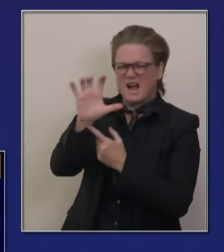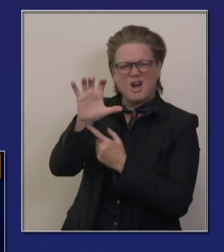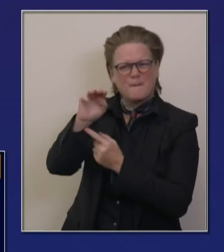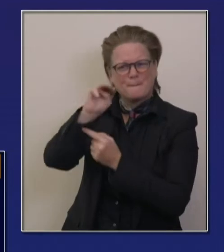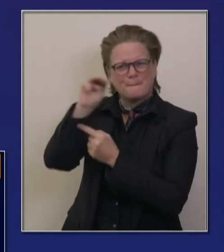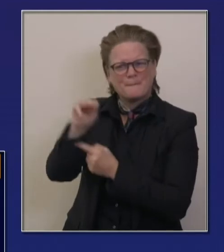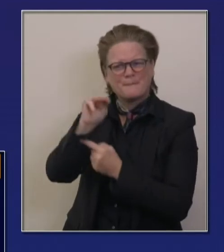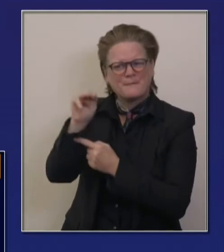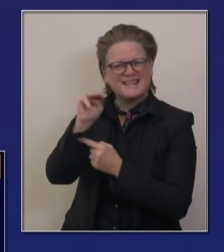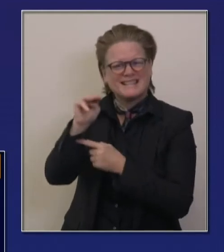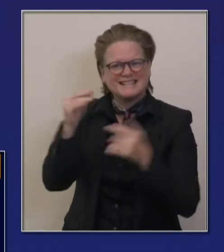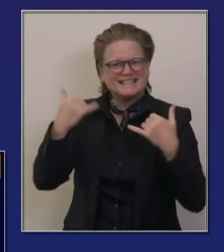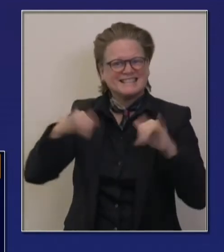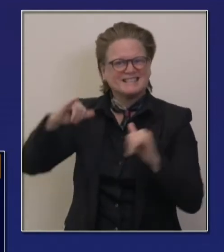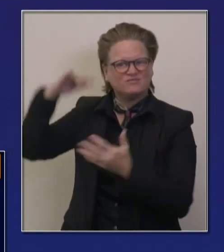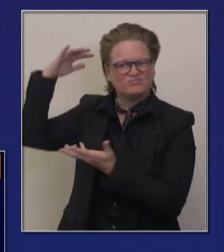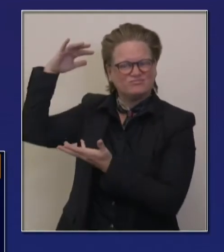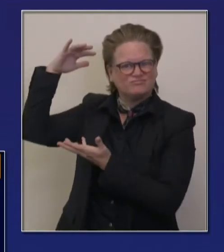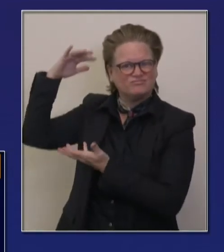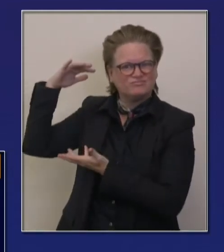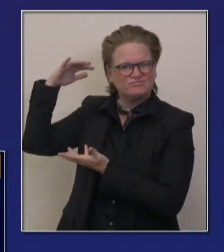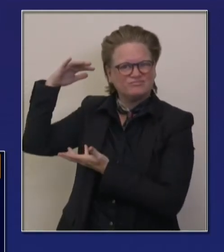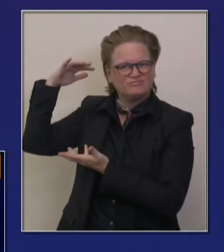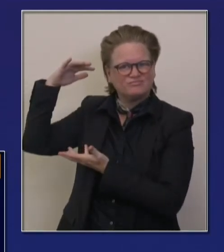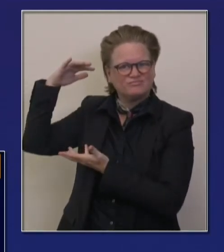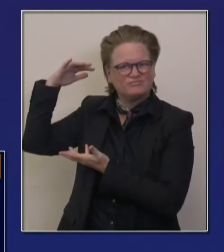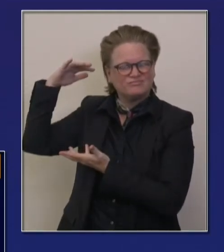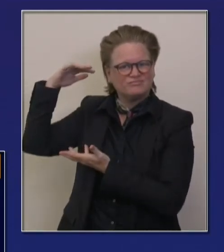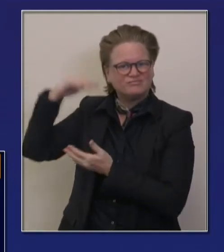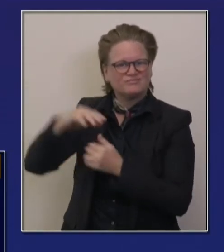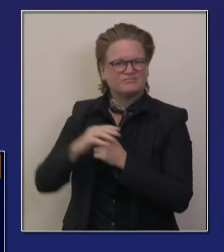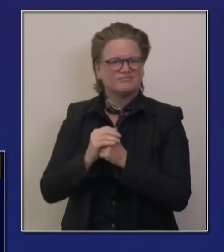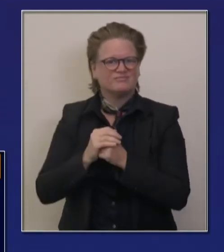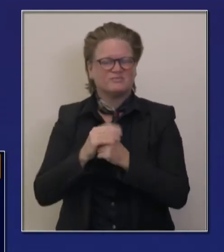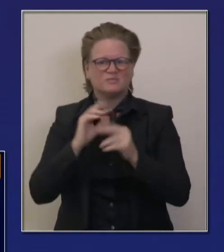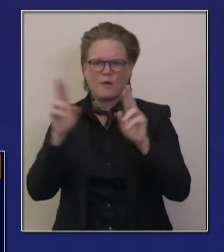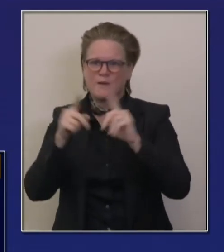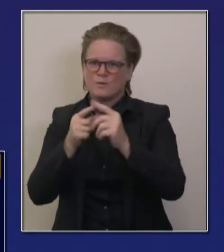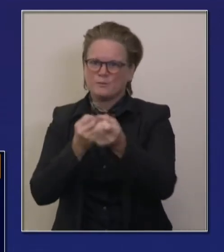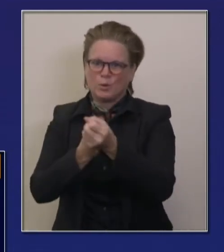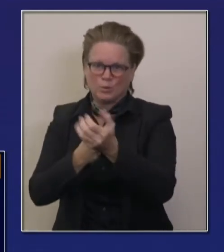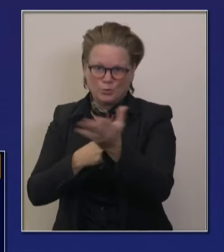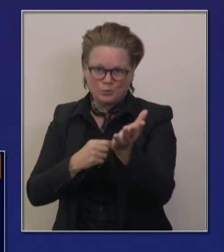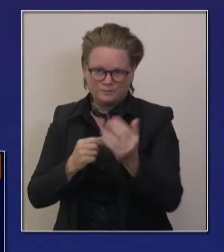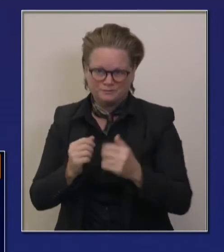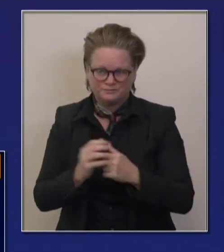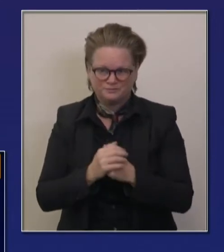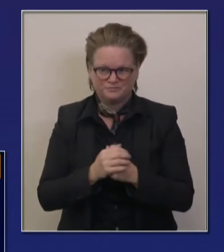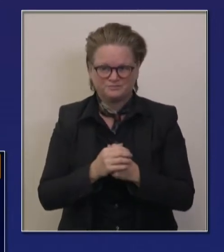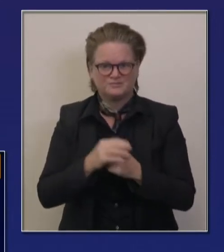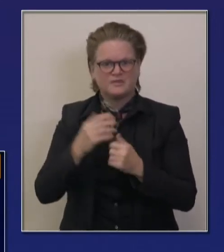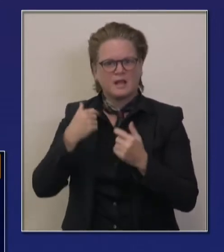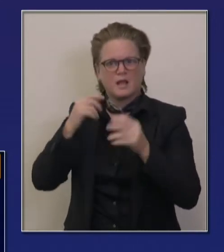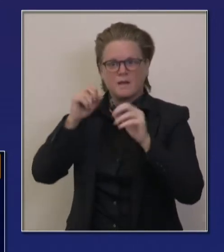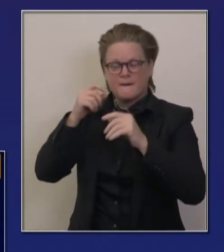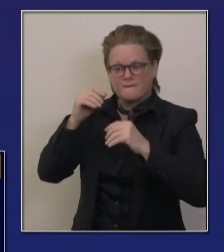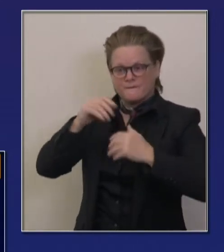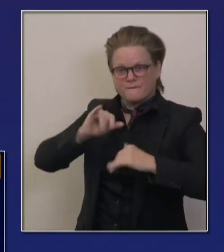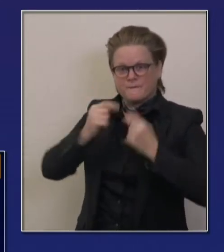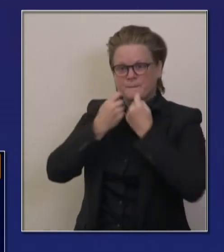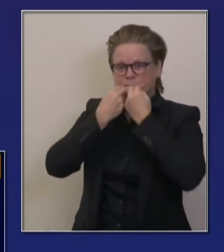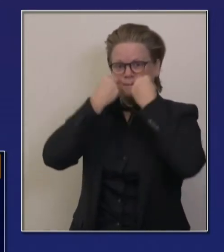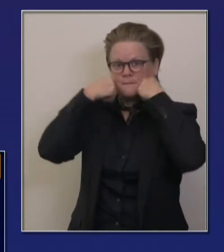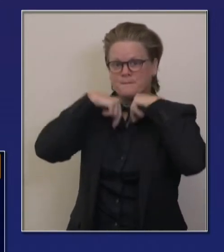masks and N95 masks in our inventory. We've been active, not only procuring the masks and other PPE, but also